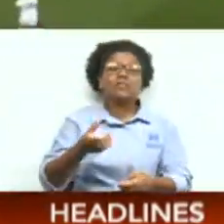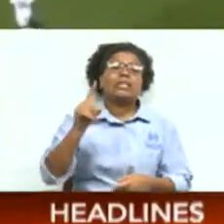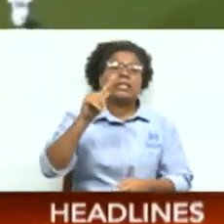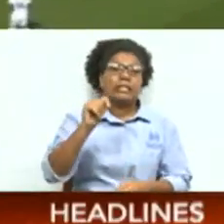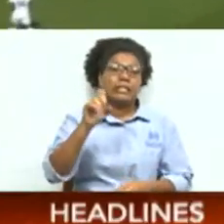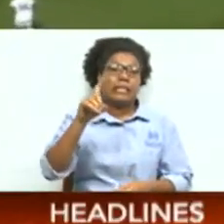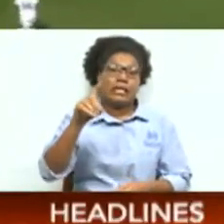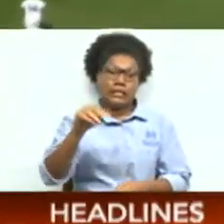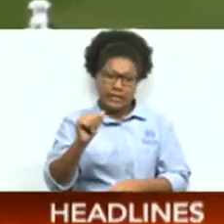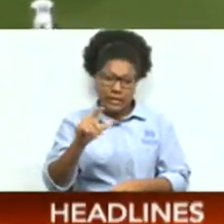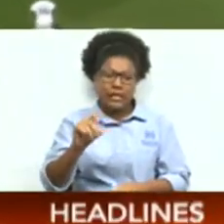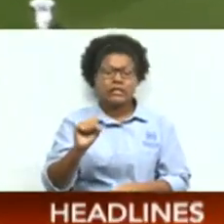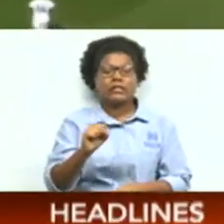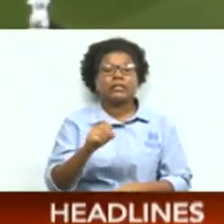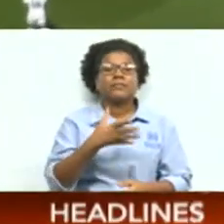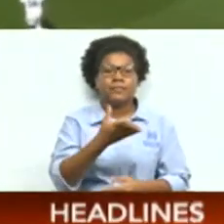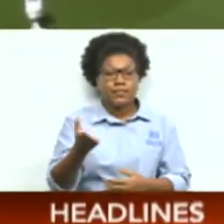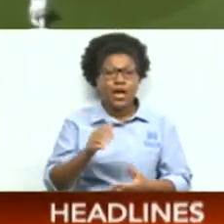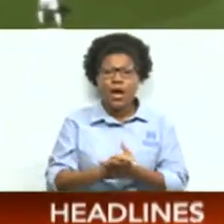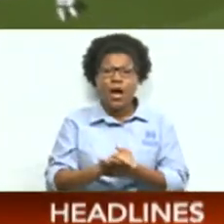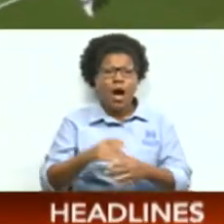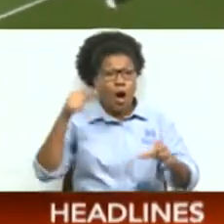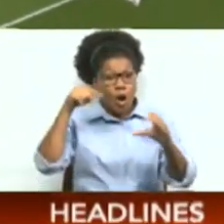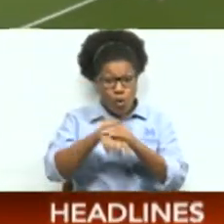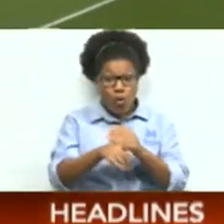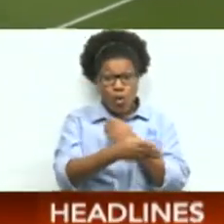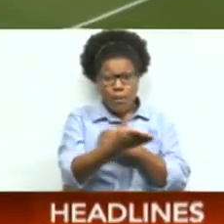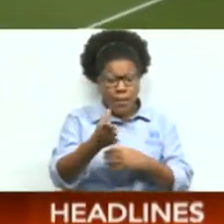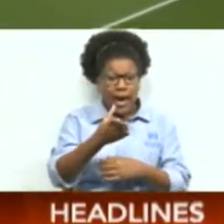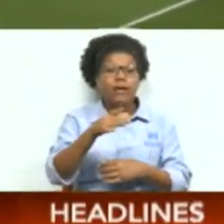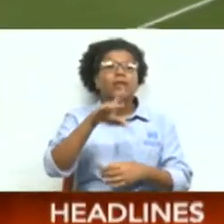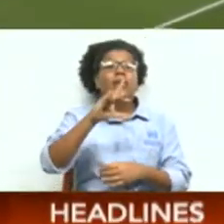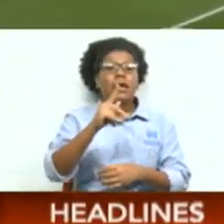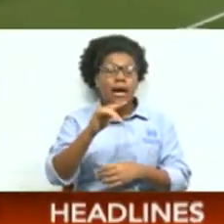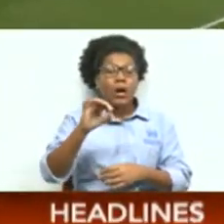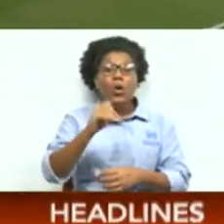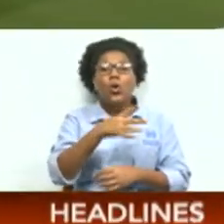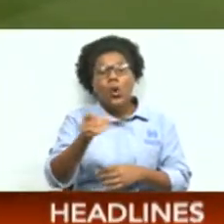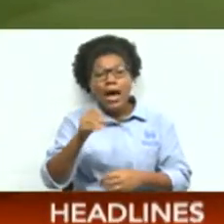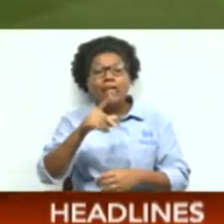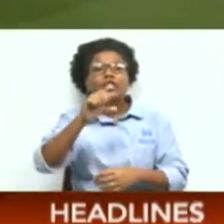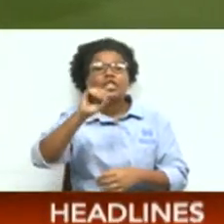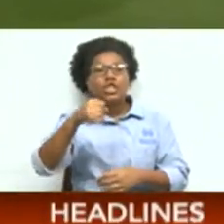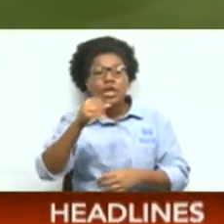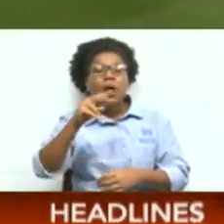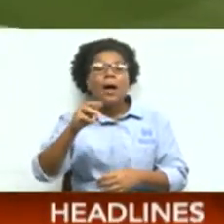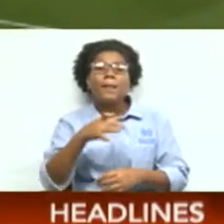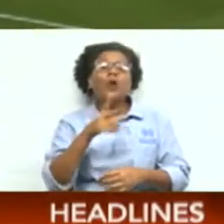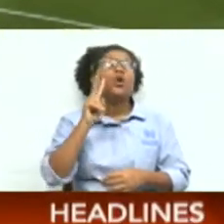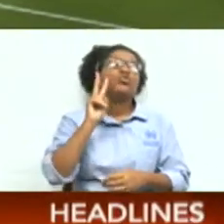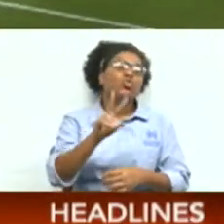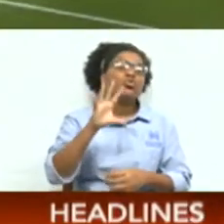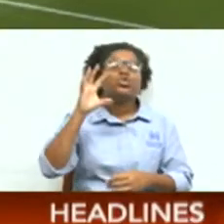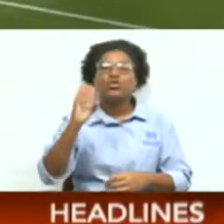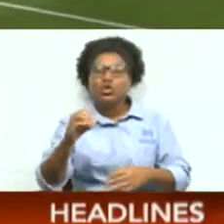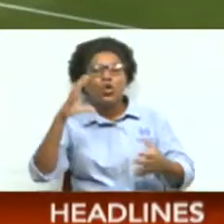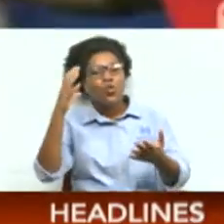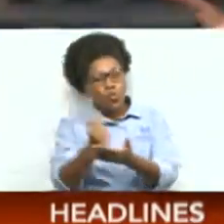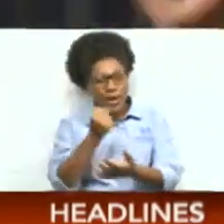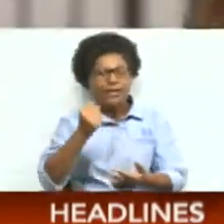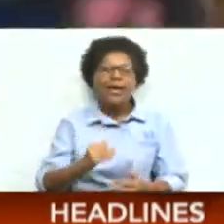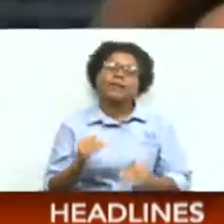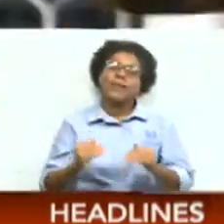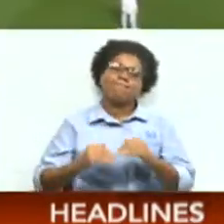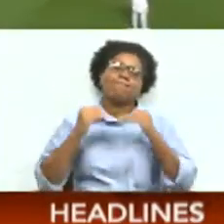Second-half goals by Kyle Lahren and Jacob Schaffelberg earned Canada a 2-0 win and a trip to the South American Championship